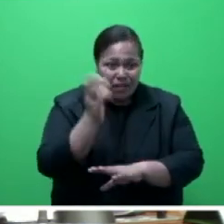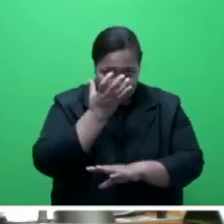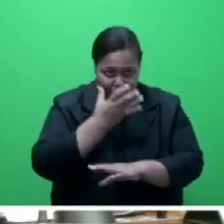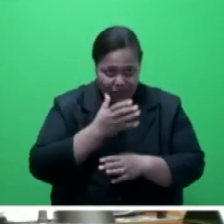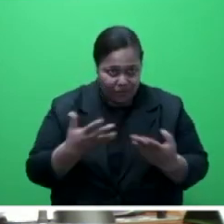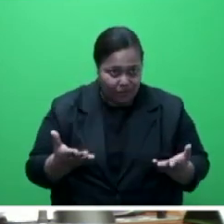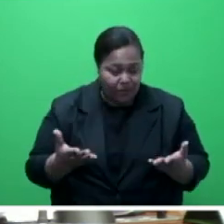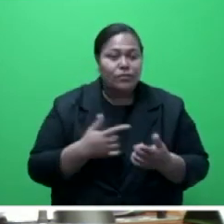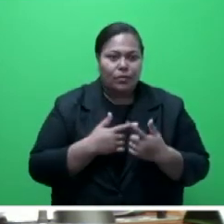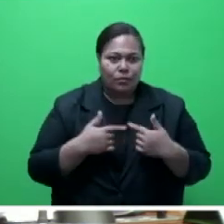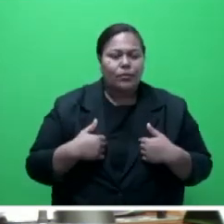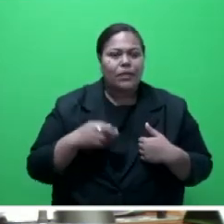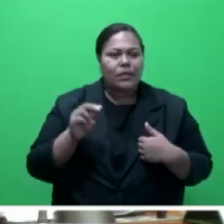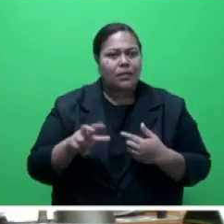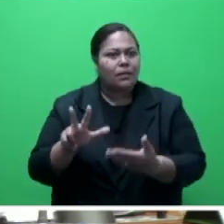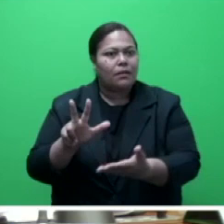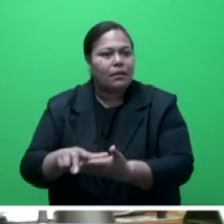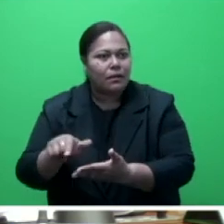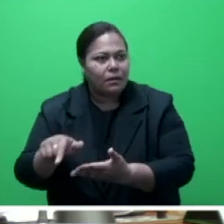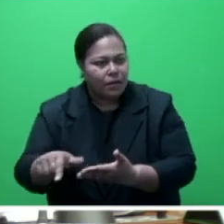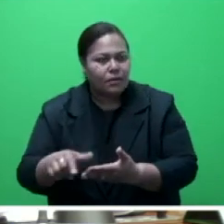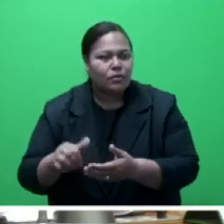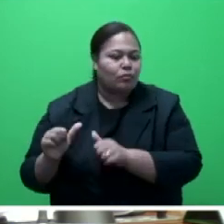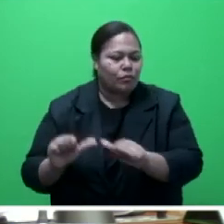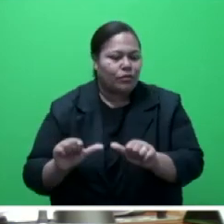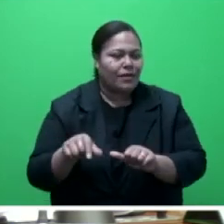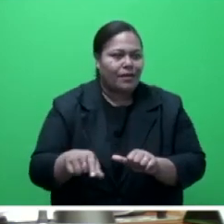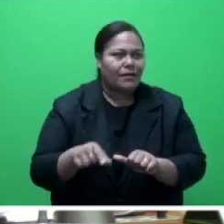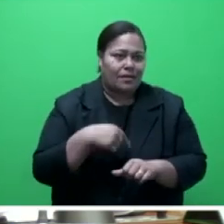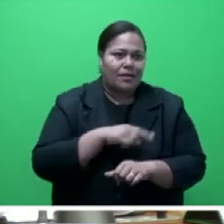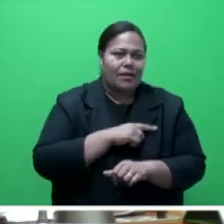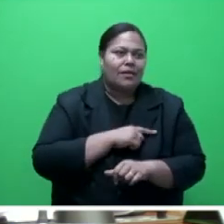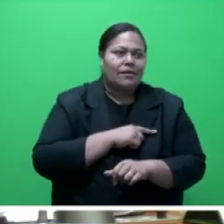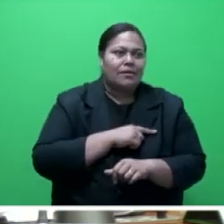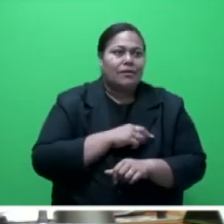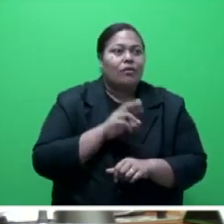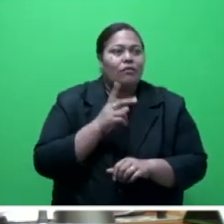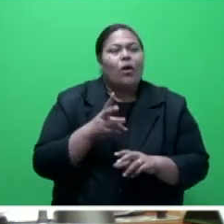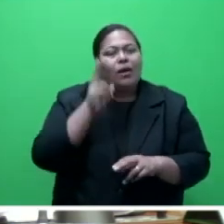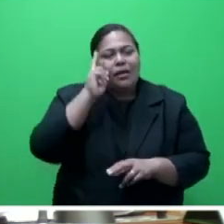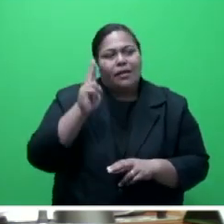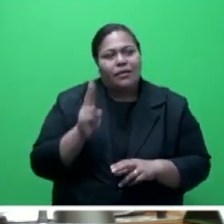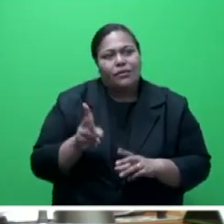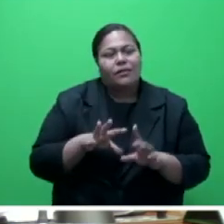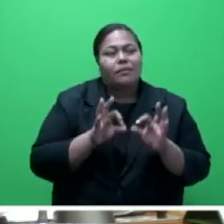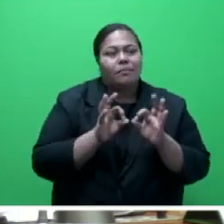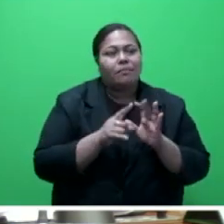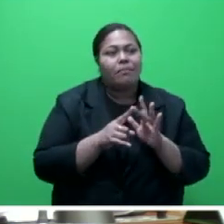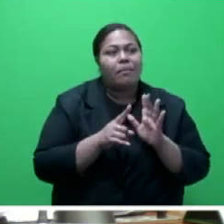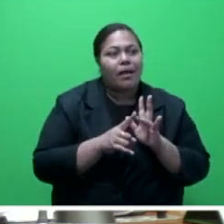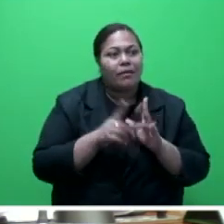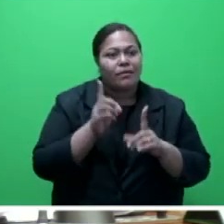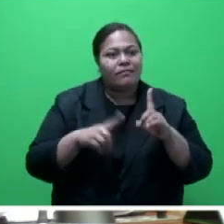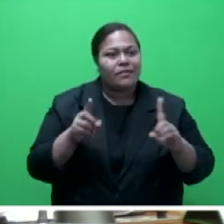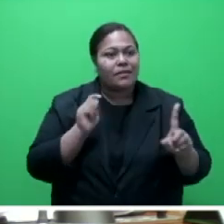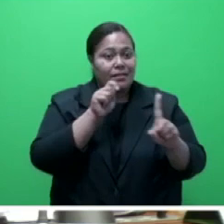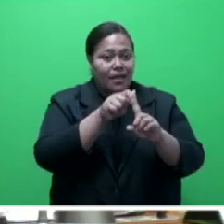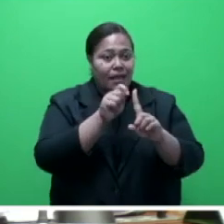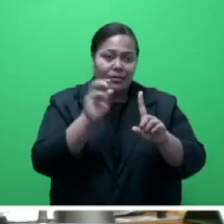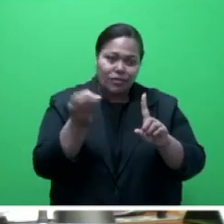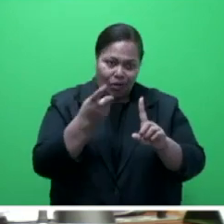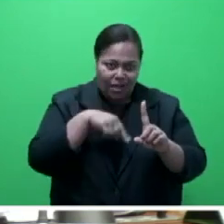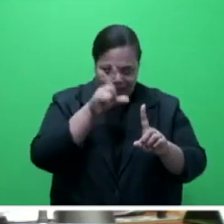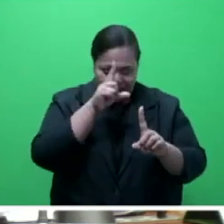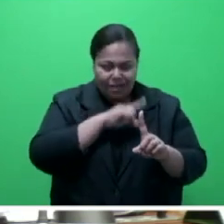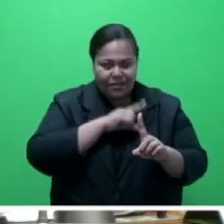in biodiversity protection and national conservation efforts delivering on our national biodiversity targets, as well as our commitments to ACHI targets